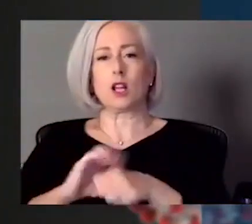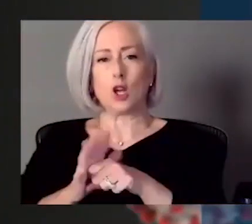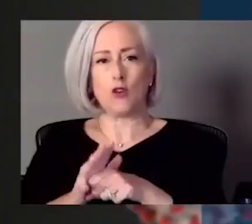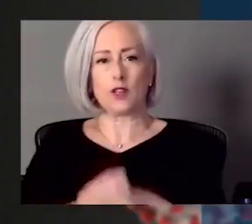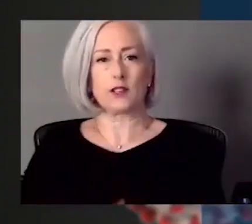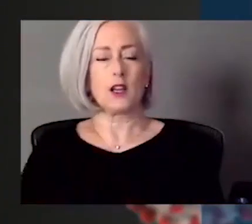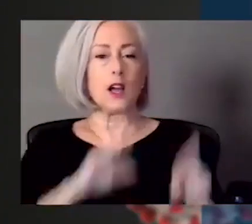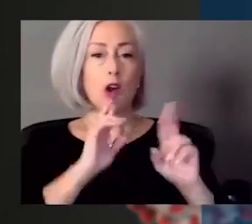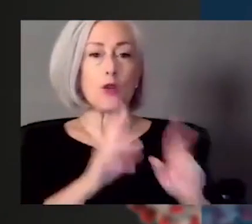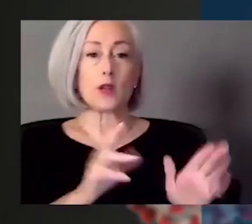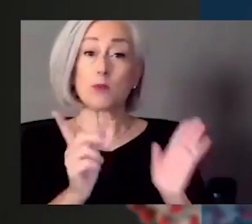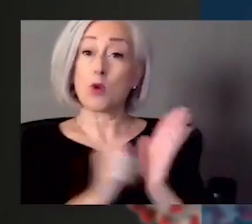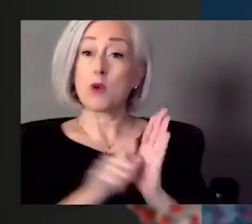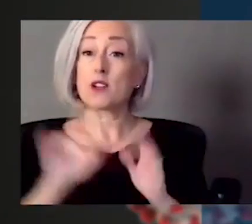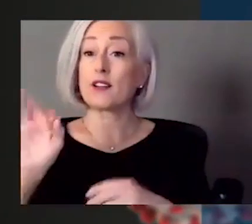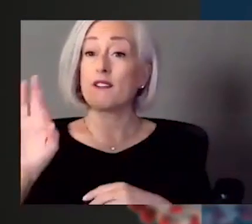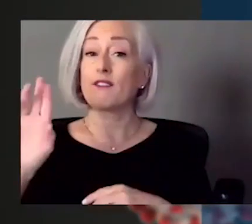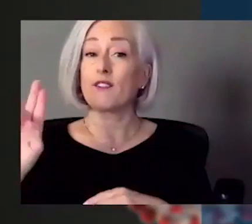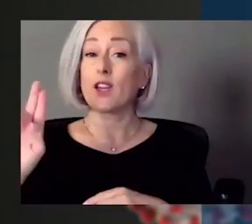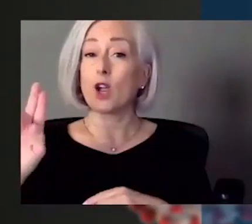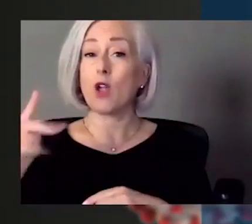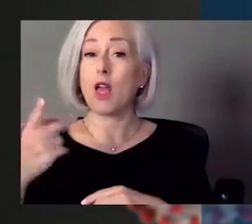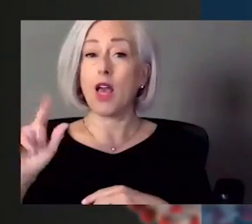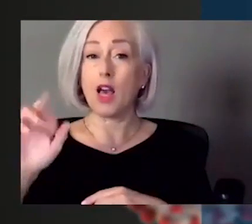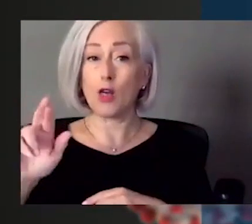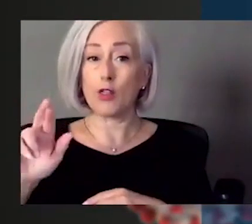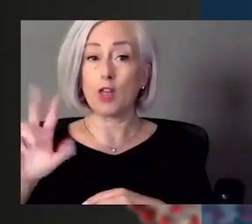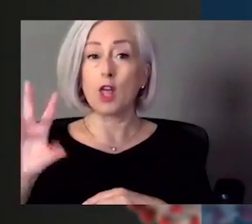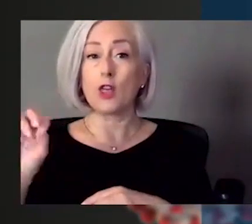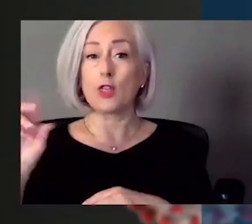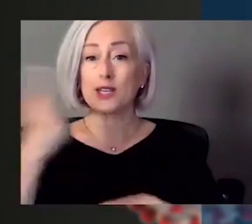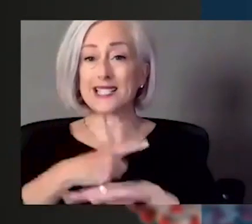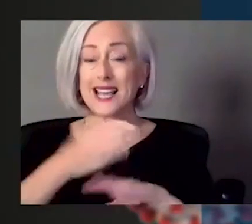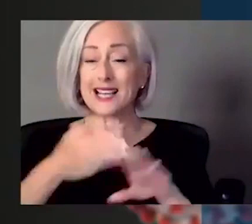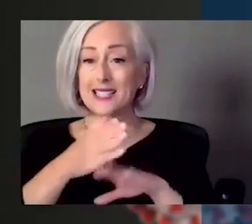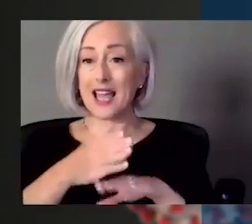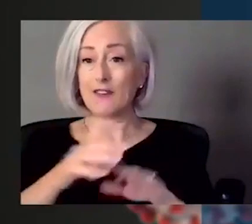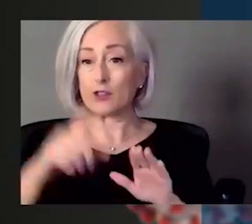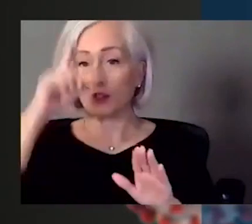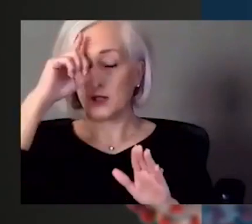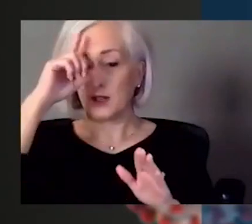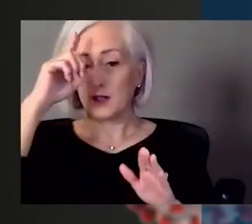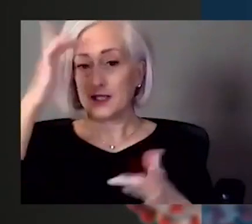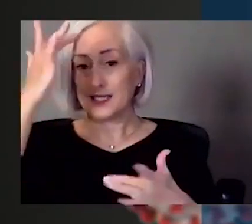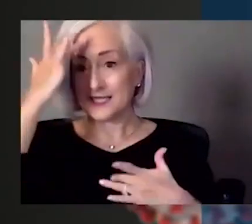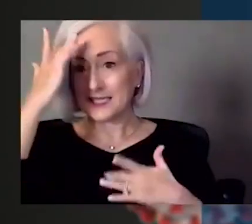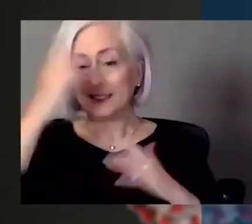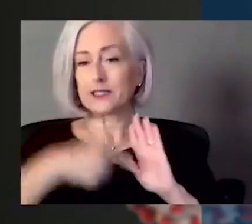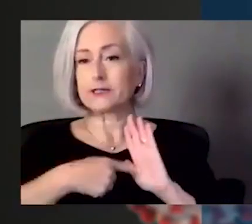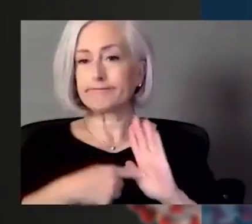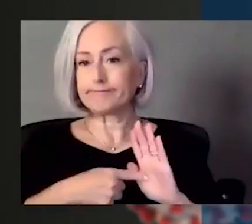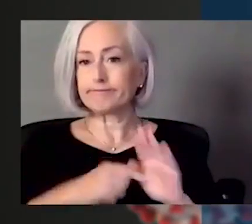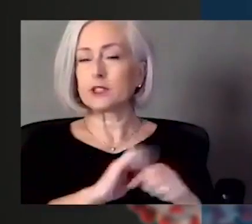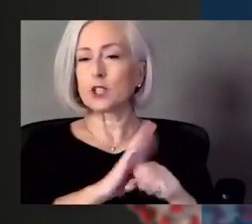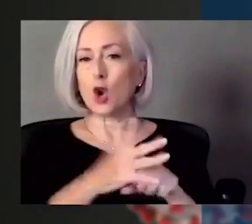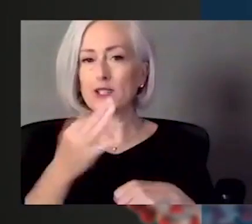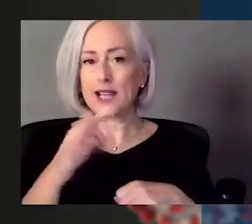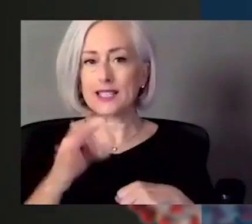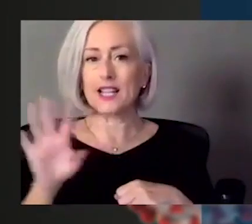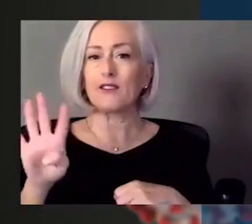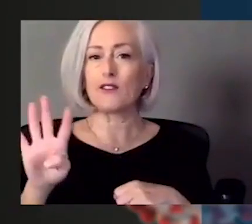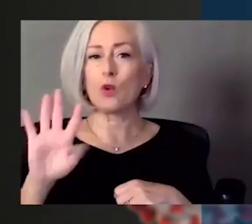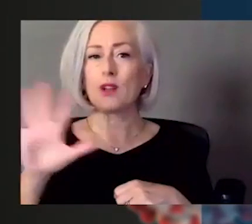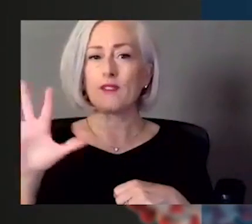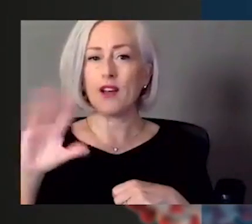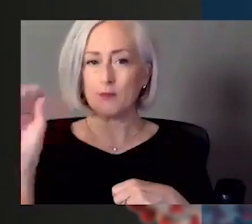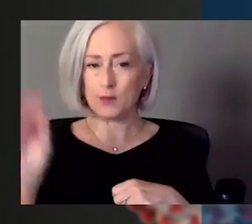of death at 30 days after being diagnosed with COVID-19 is 45 times higher among people hospitalized